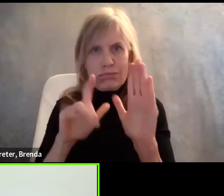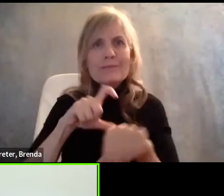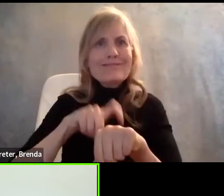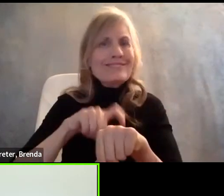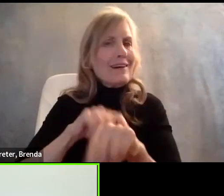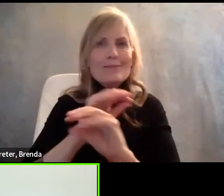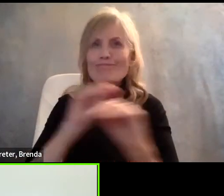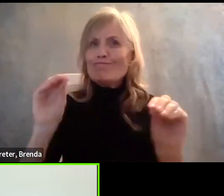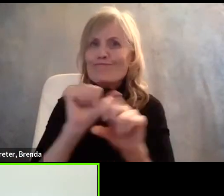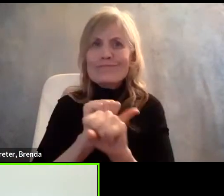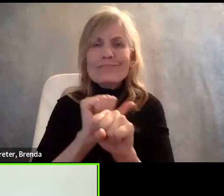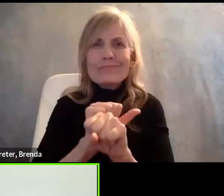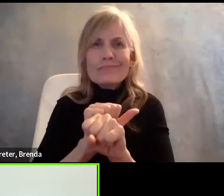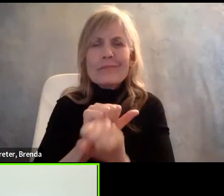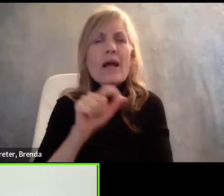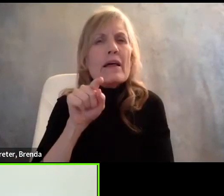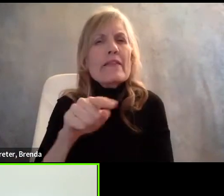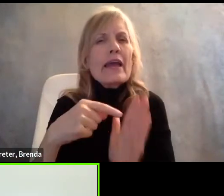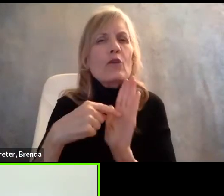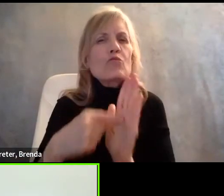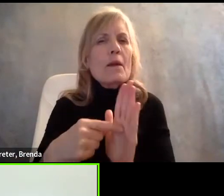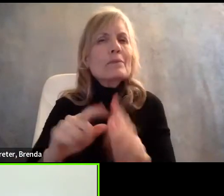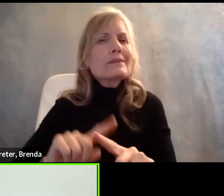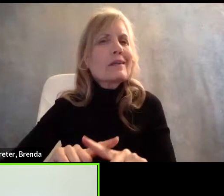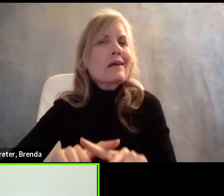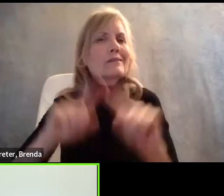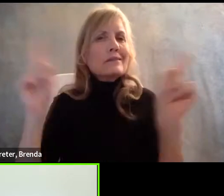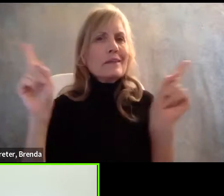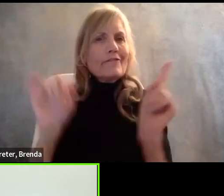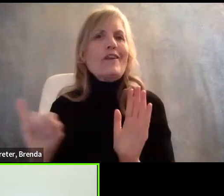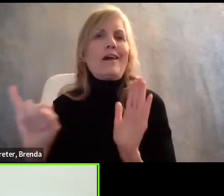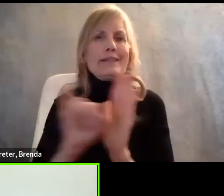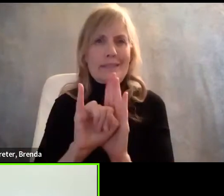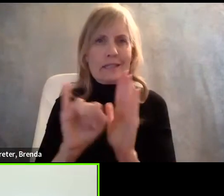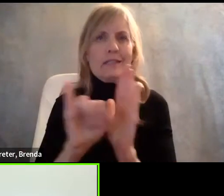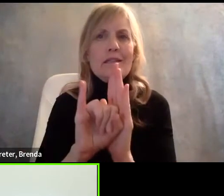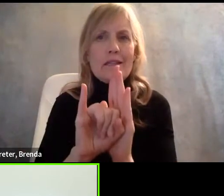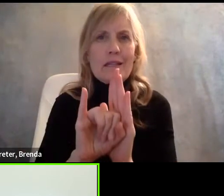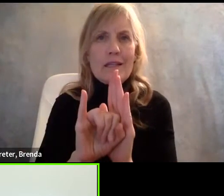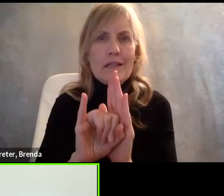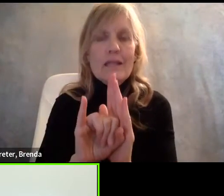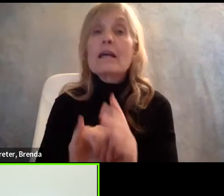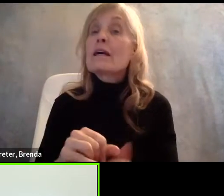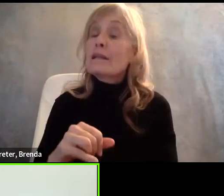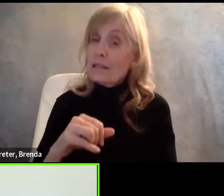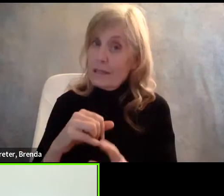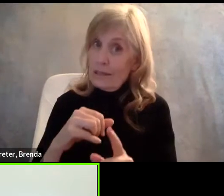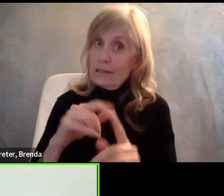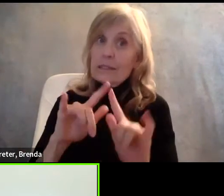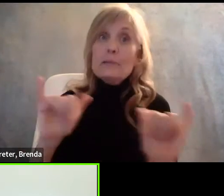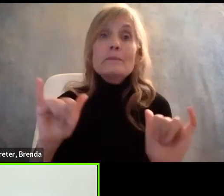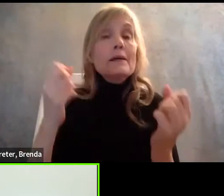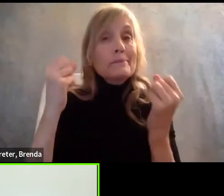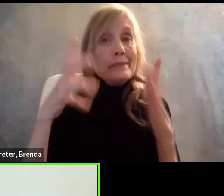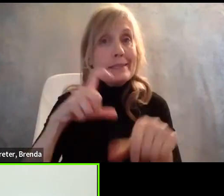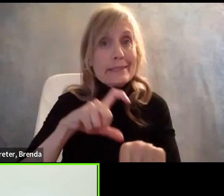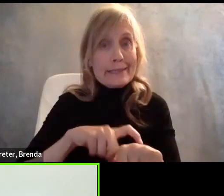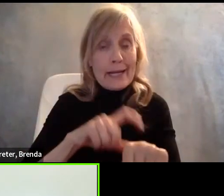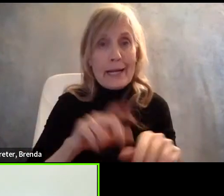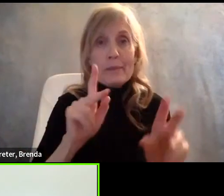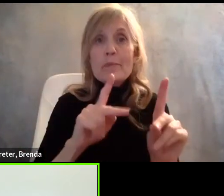they represent these other identities. And, you know, they are also people with disabilities, people who are over 50,